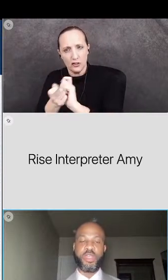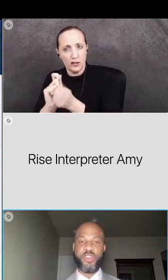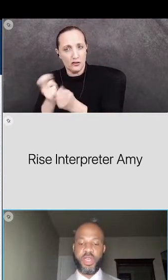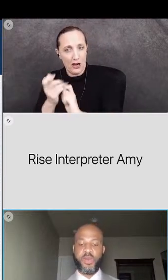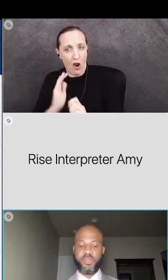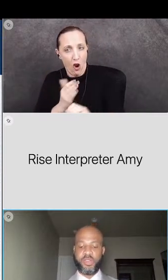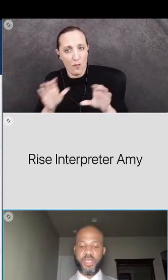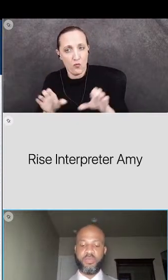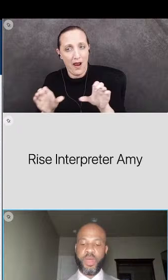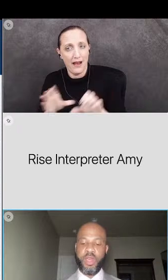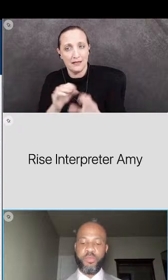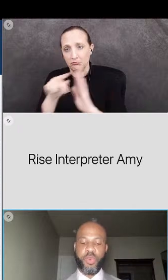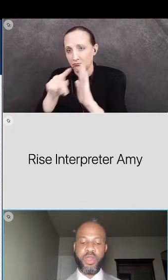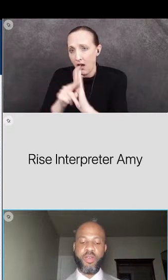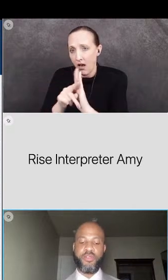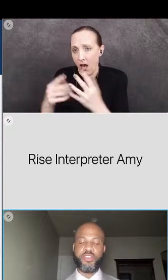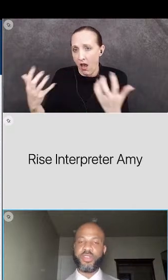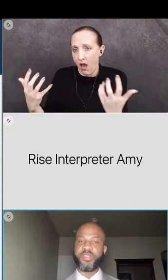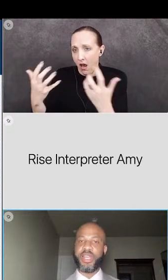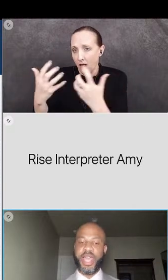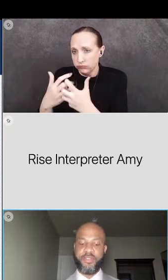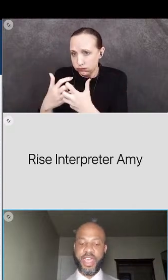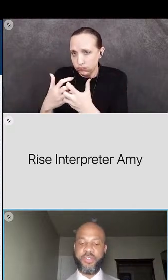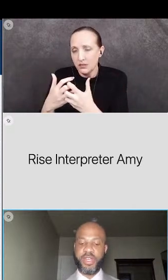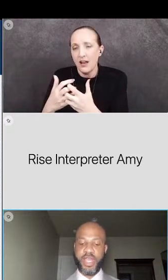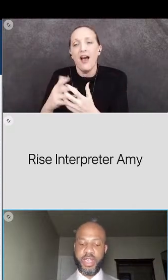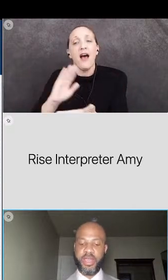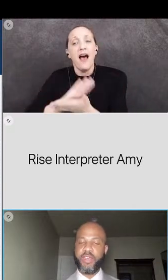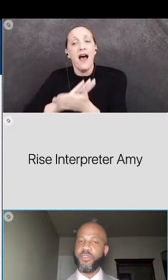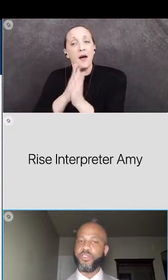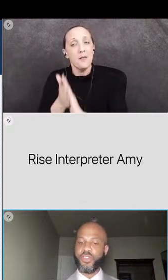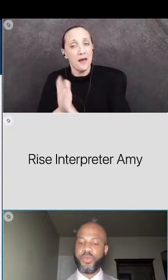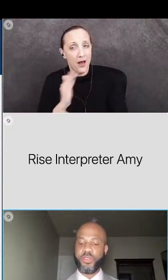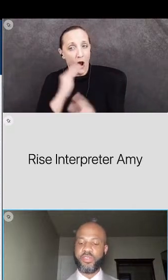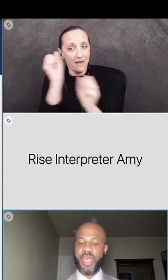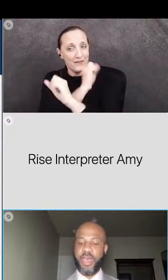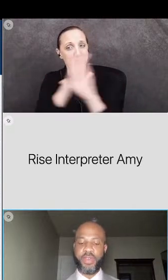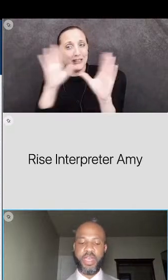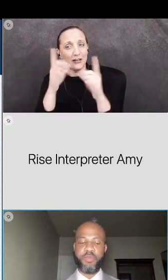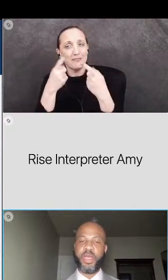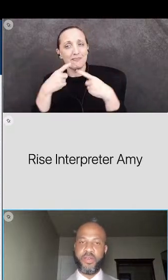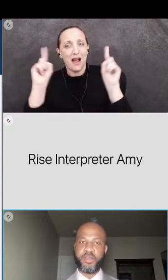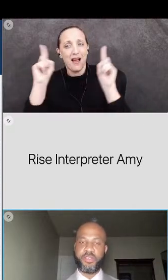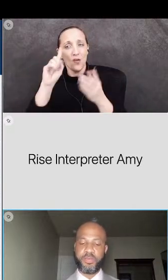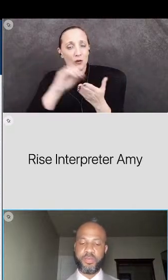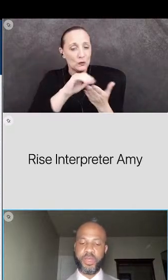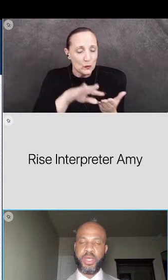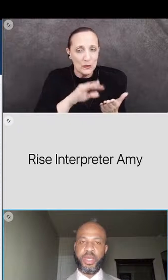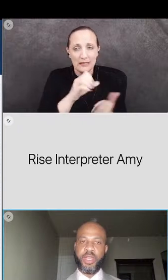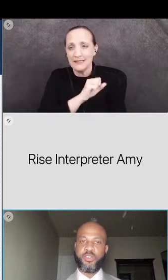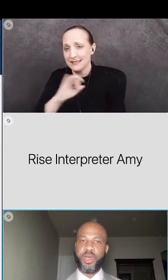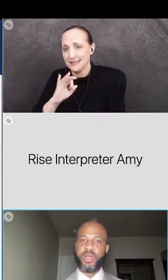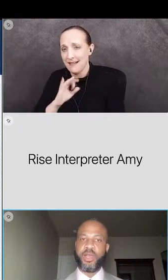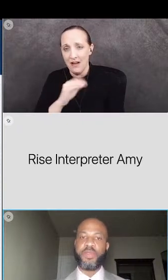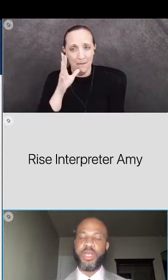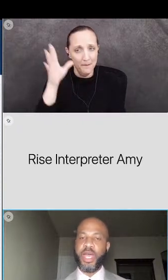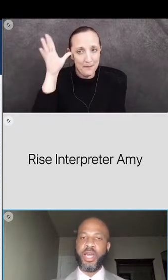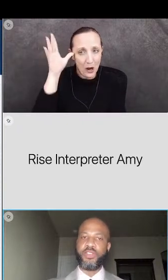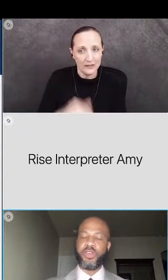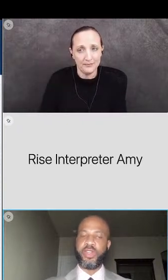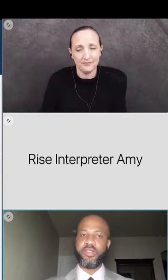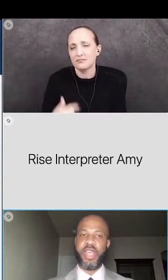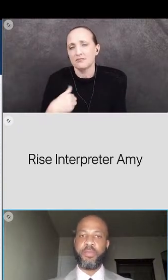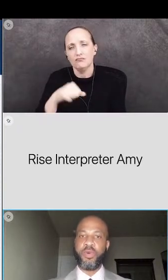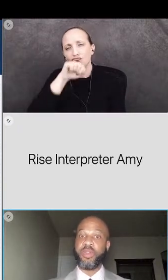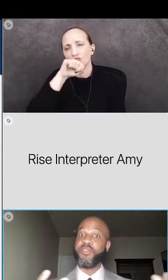will help cj usd bring our vision to life every day for students staff and parents and so i love